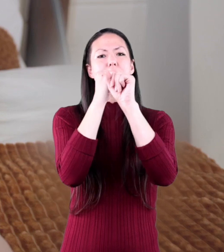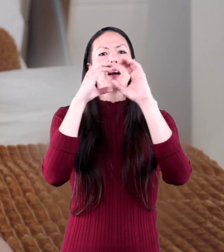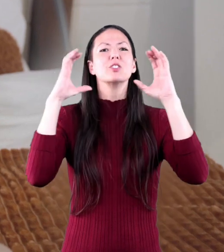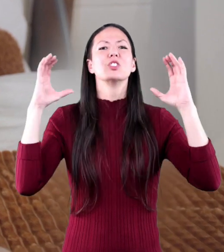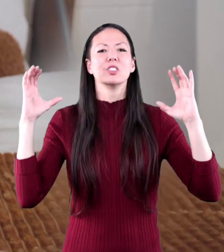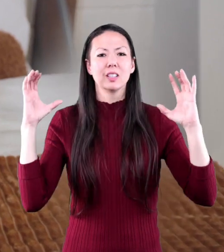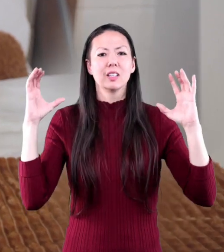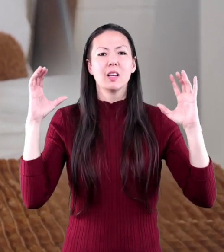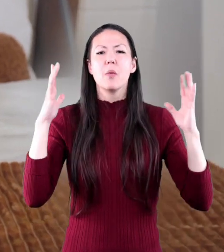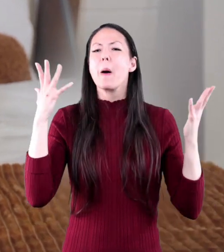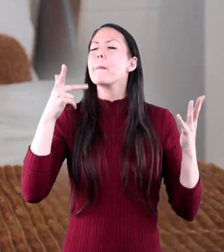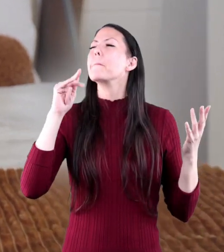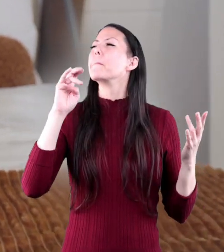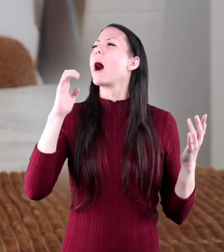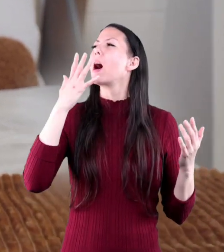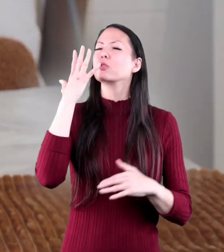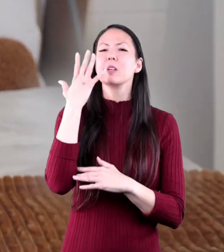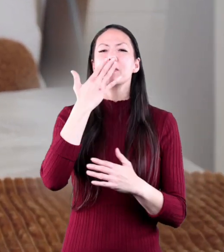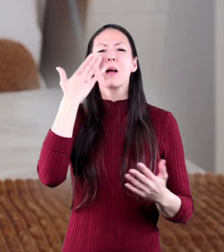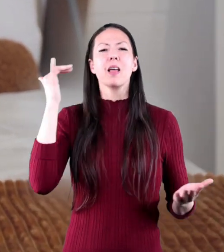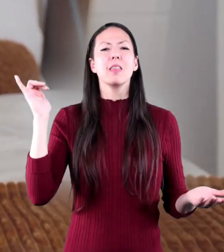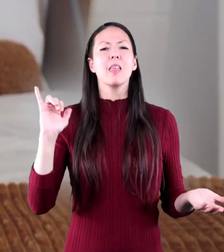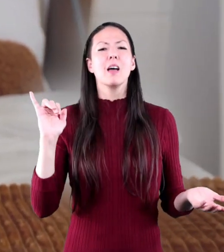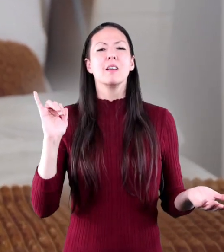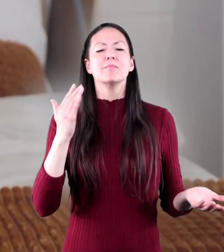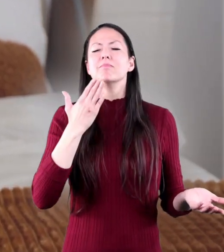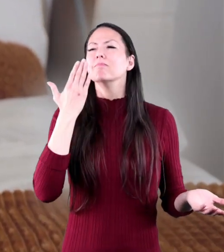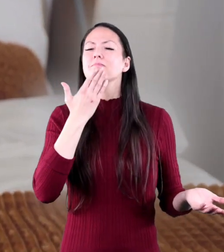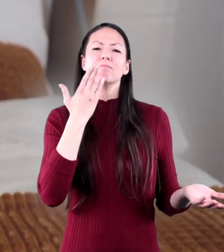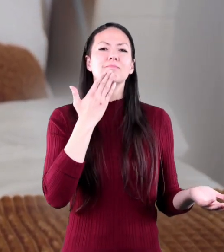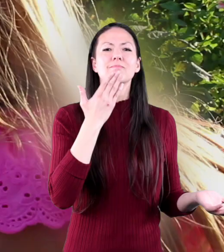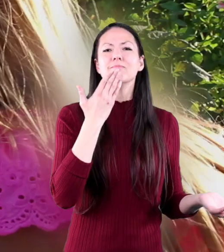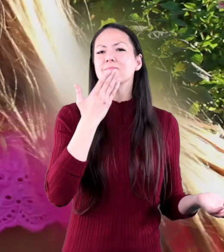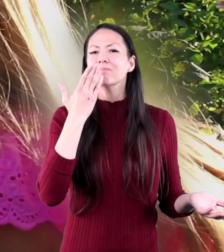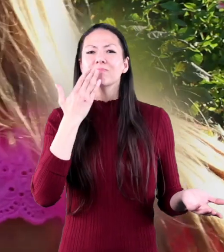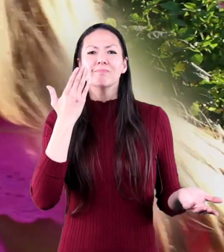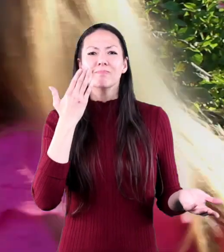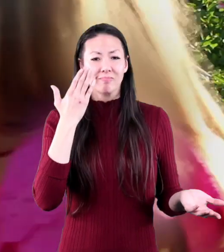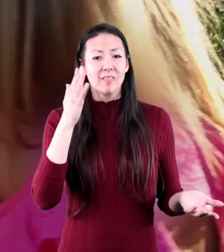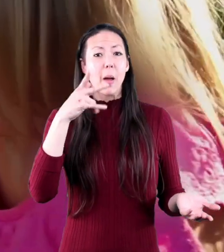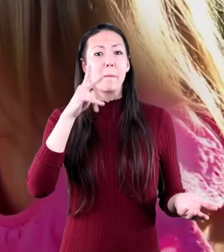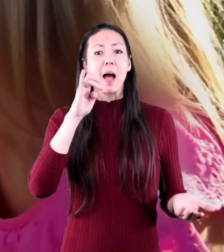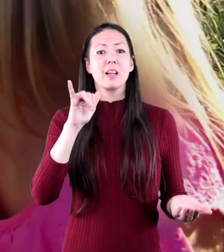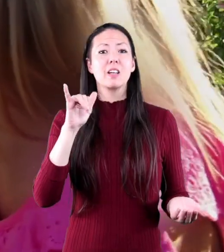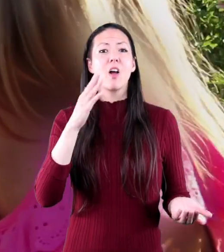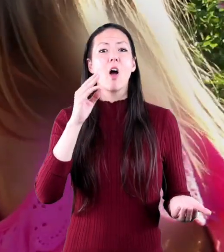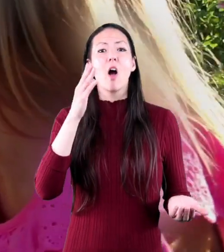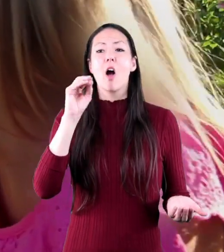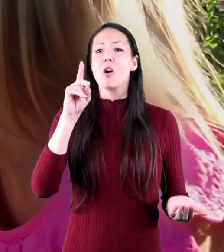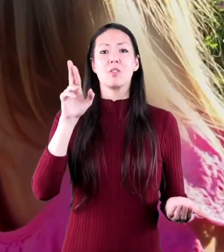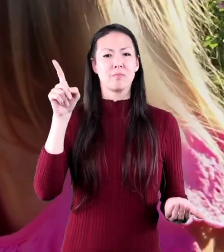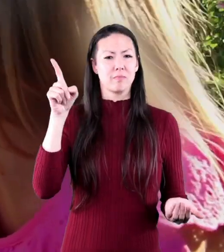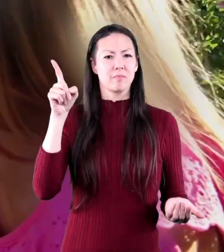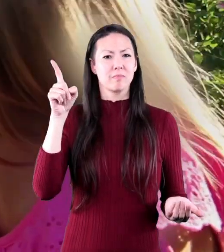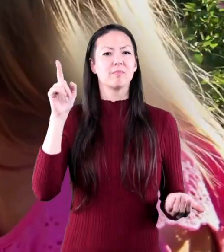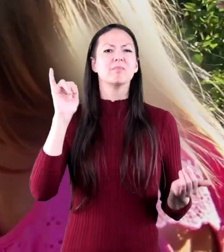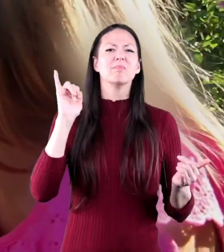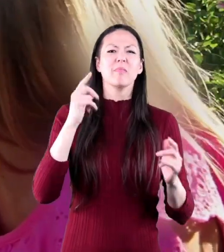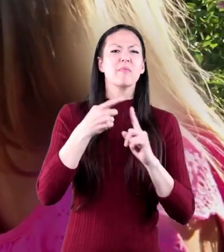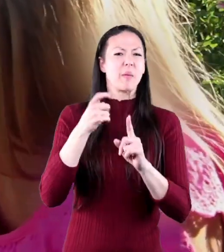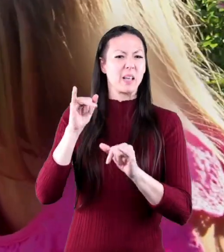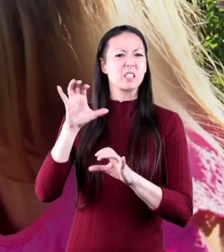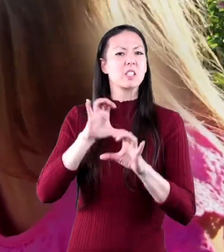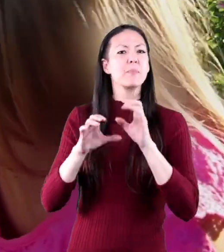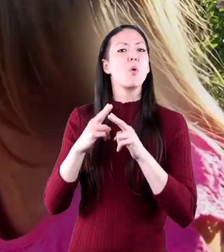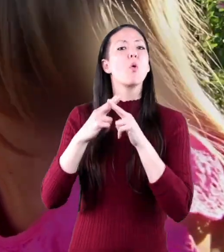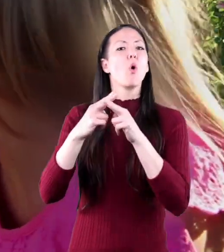eyes and try to imagine what a pine tree smells like. Mmm. Most of that piney odor you're imagining